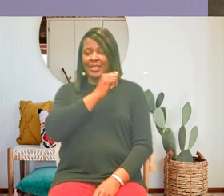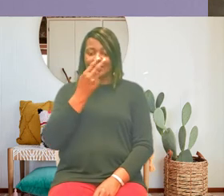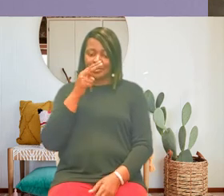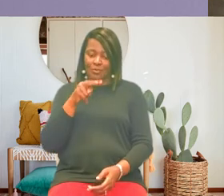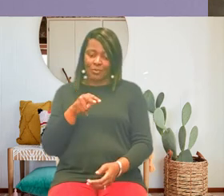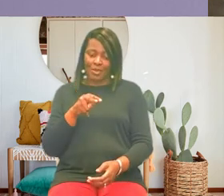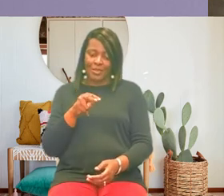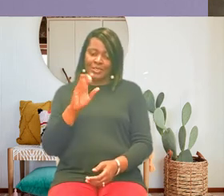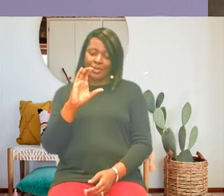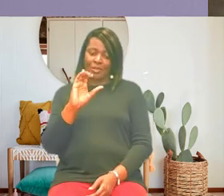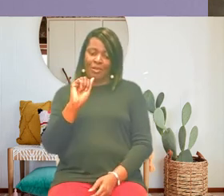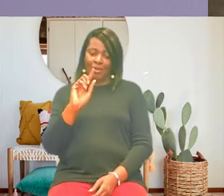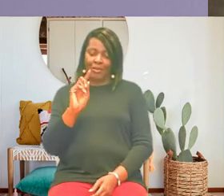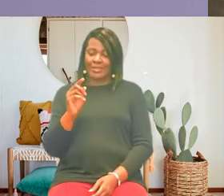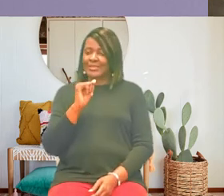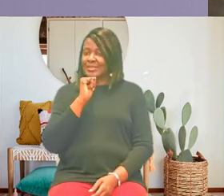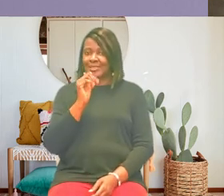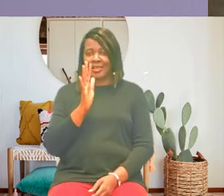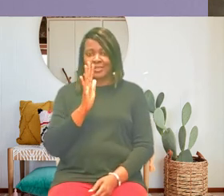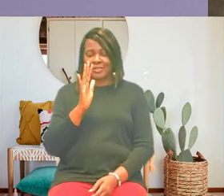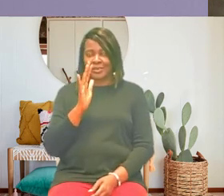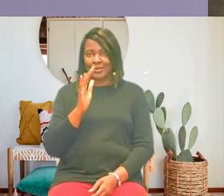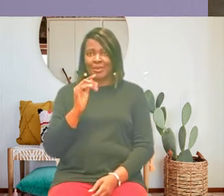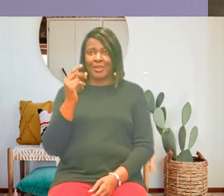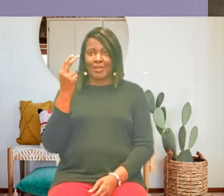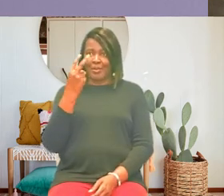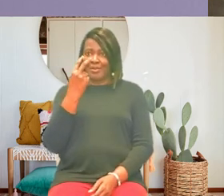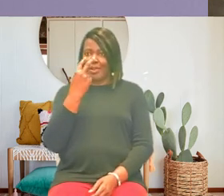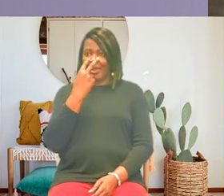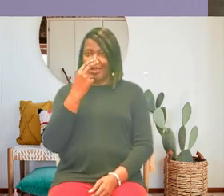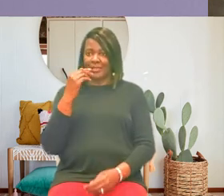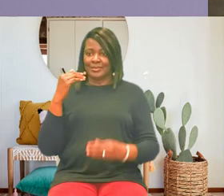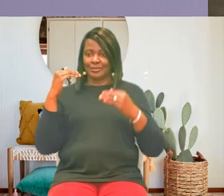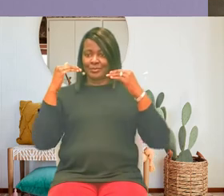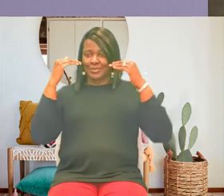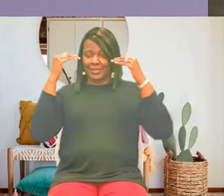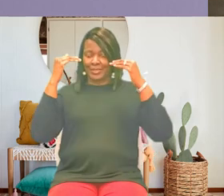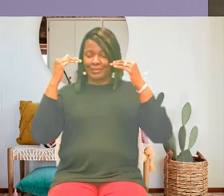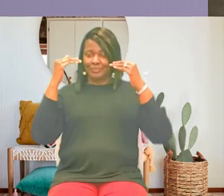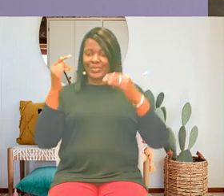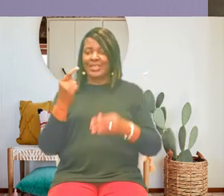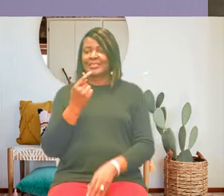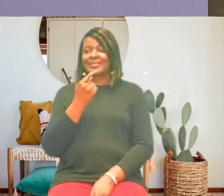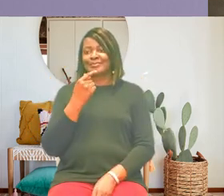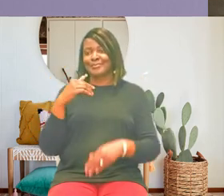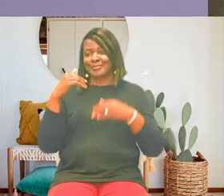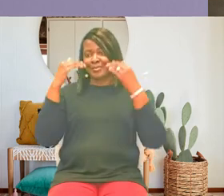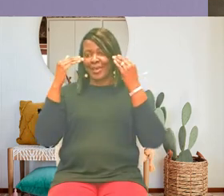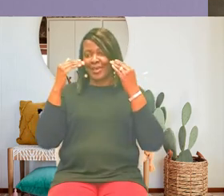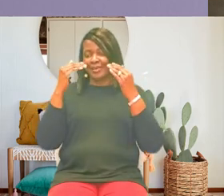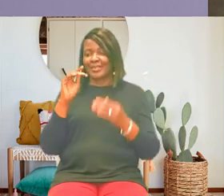car for a long time she didn't say anything but her eyes got kind of watery finally